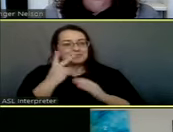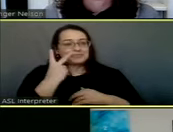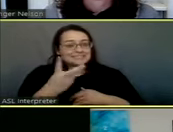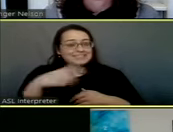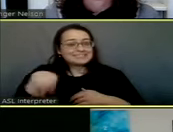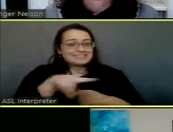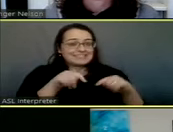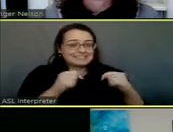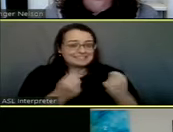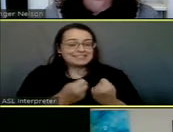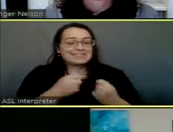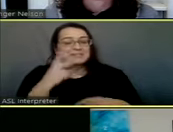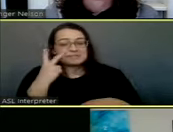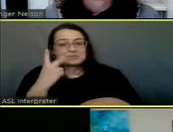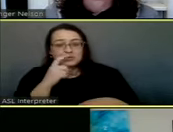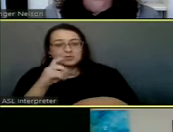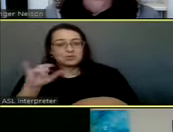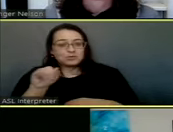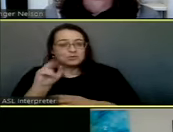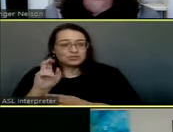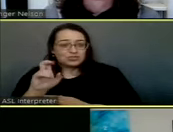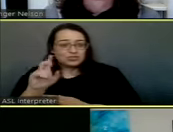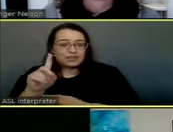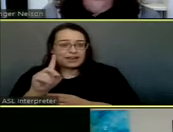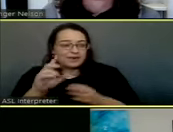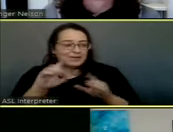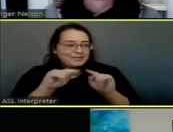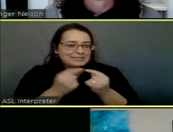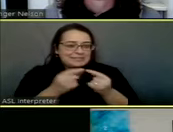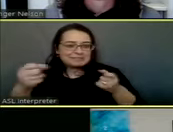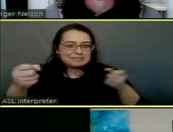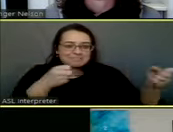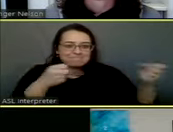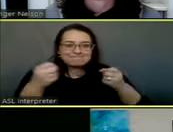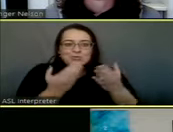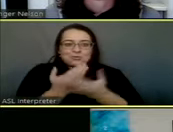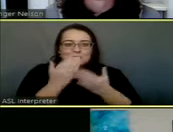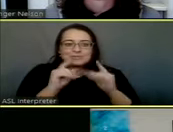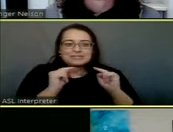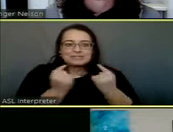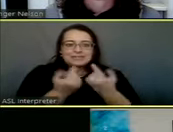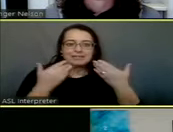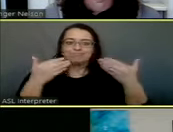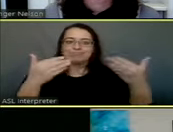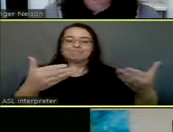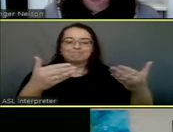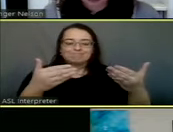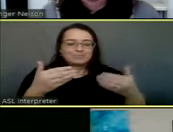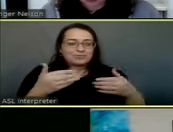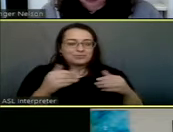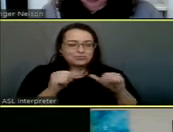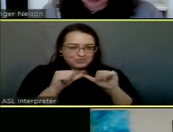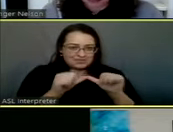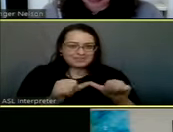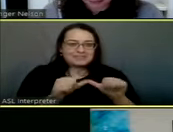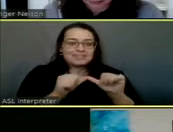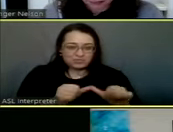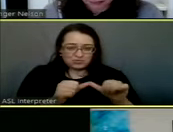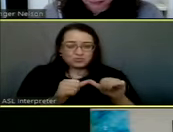who Jared has built back and put back together, this new team going forward to continue